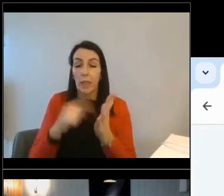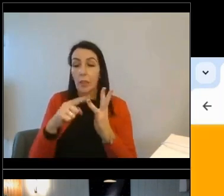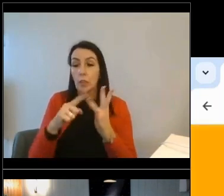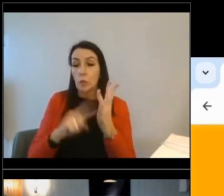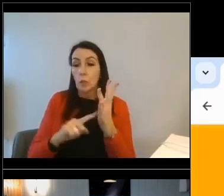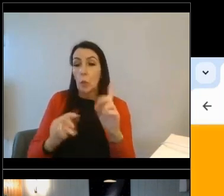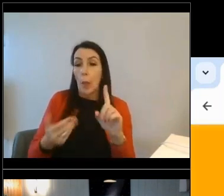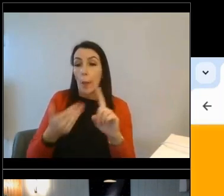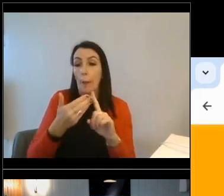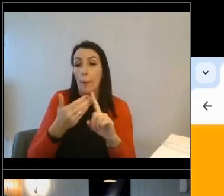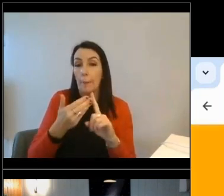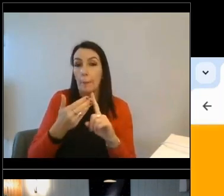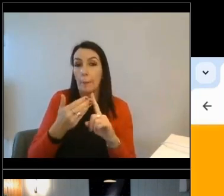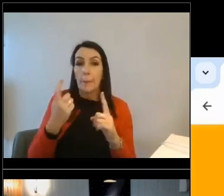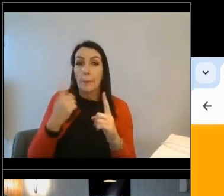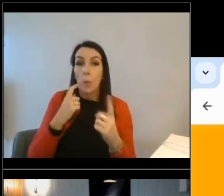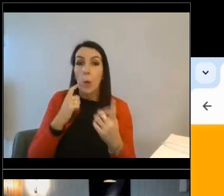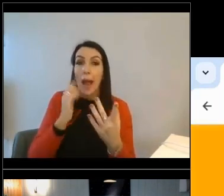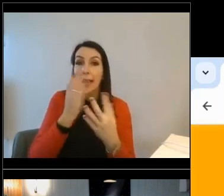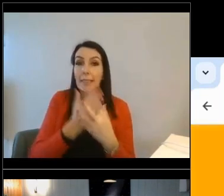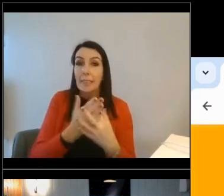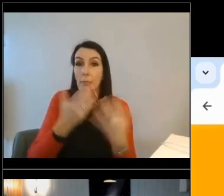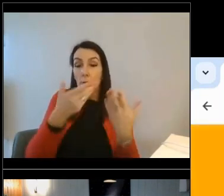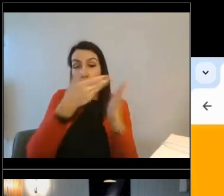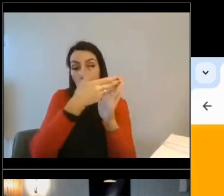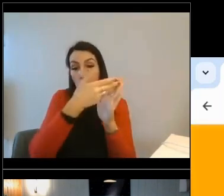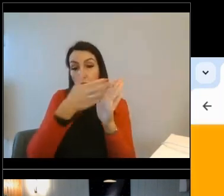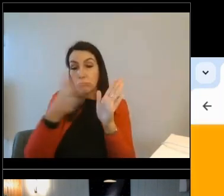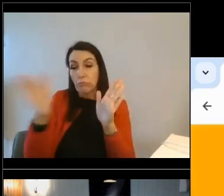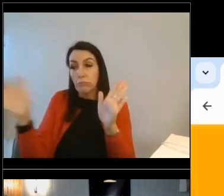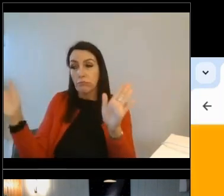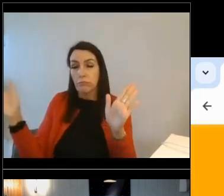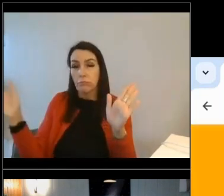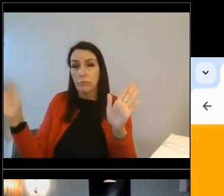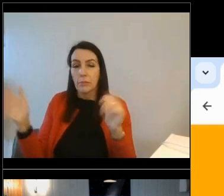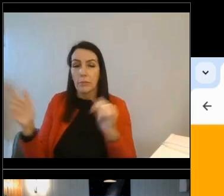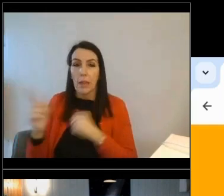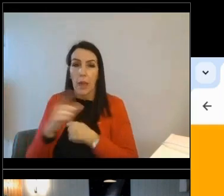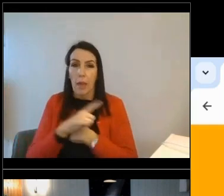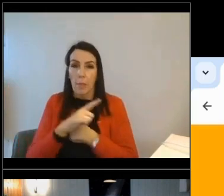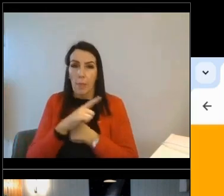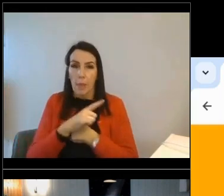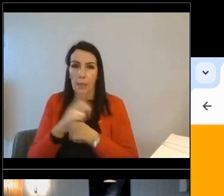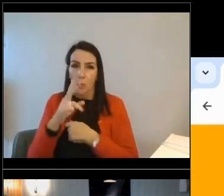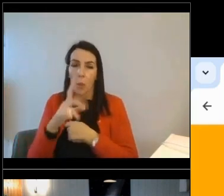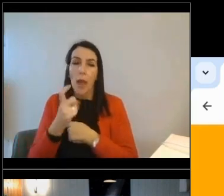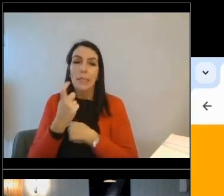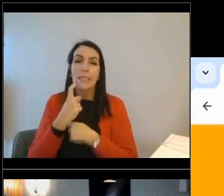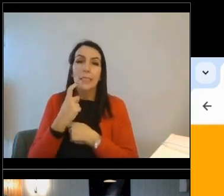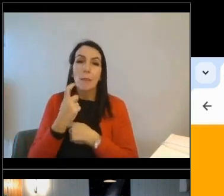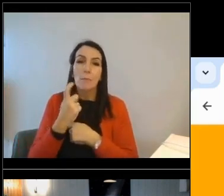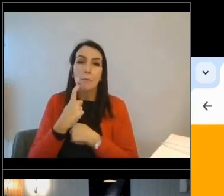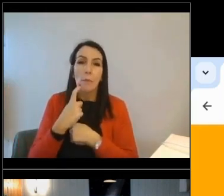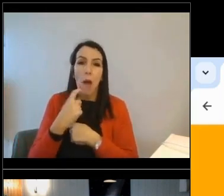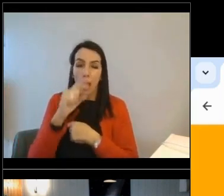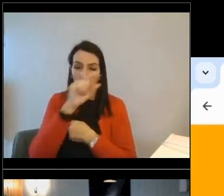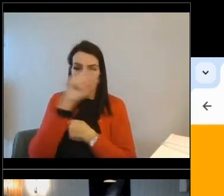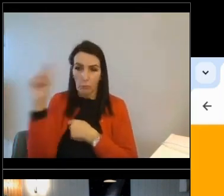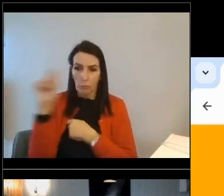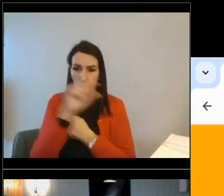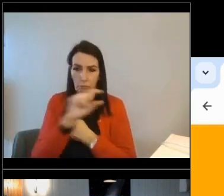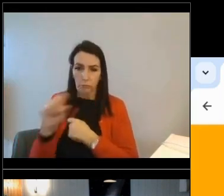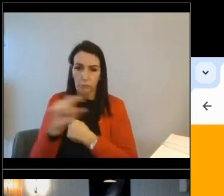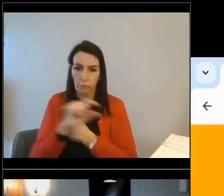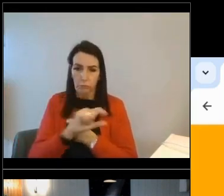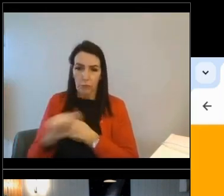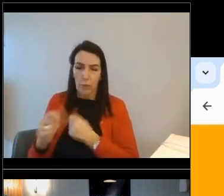accessible to as many as possible. That's why the design looks pretty simplistic in the way that it's presented. And it means that more, you